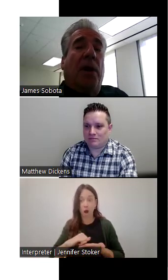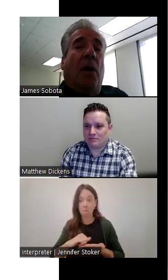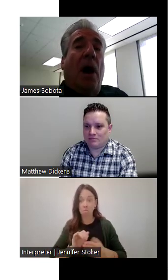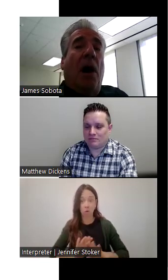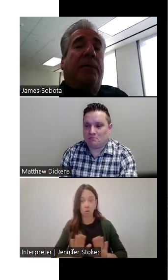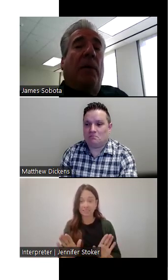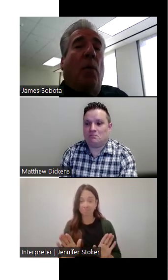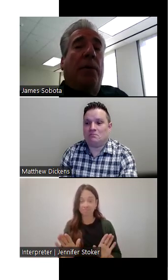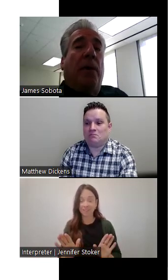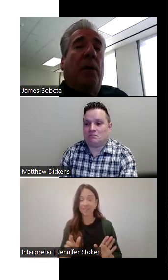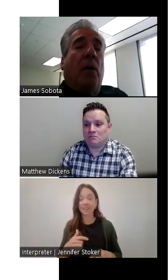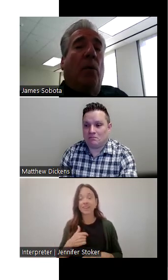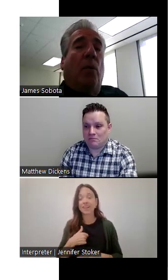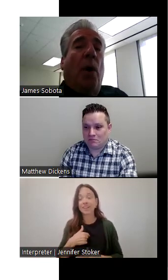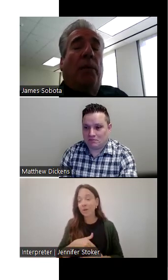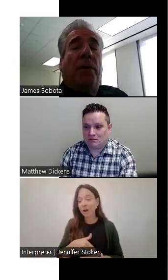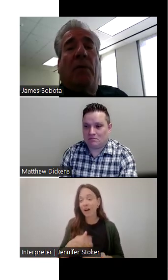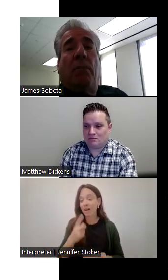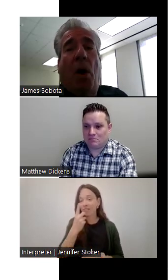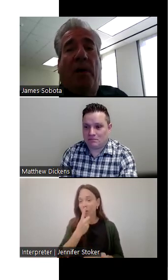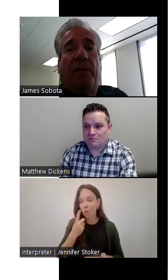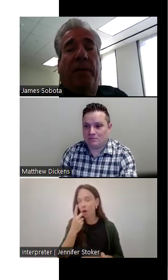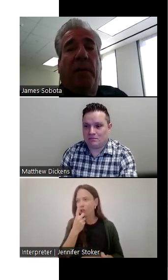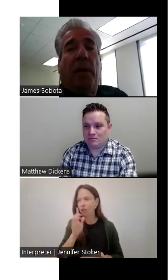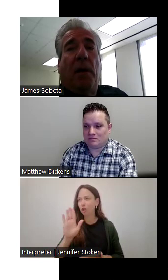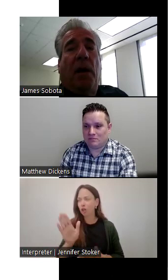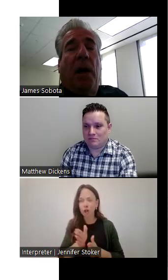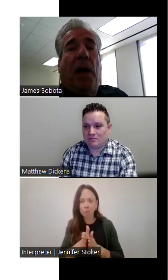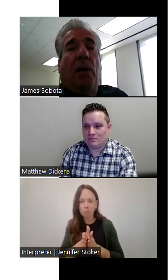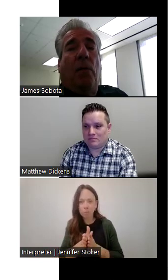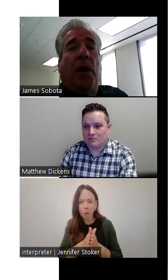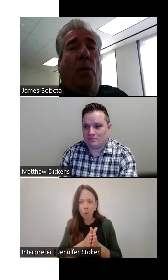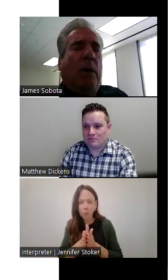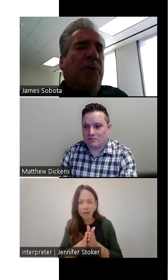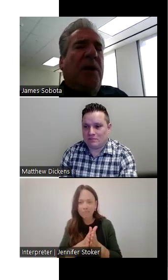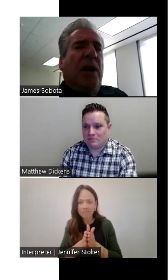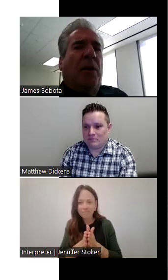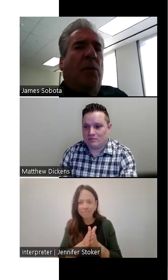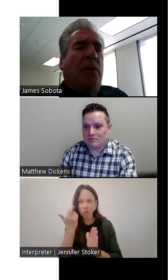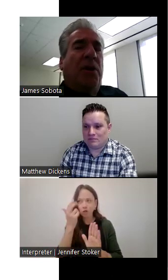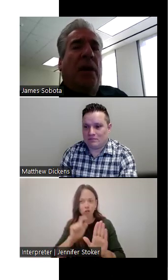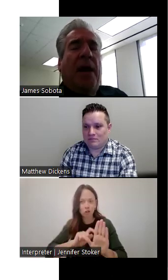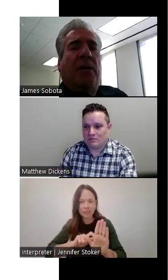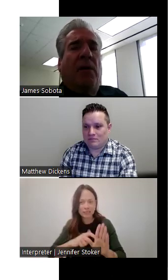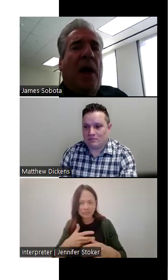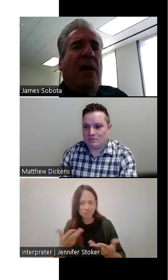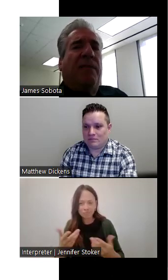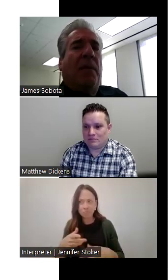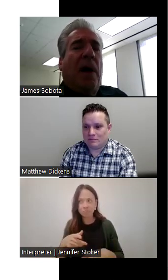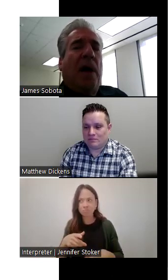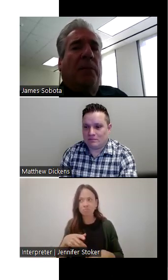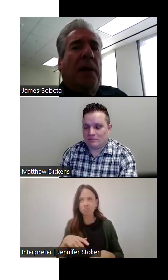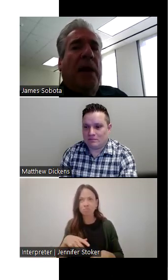So, you know, I often wondering what was her motive? Uh, well, you know, what was she going to do? Was she going to end her